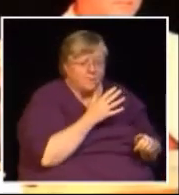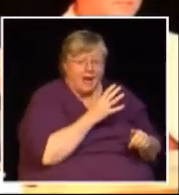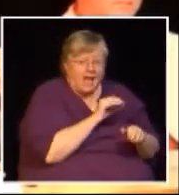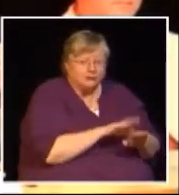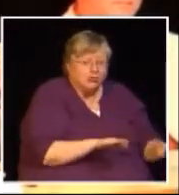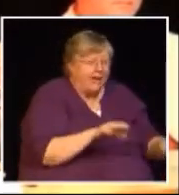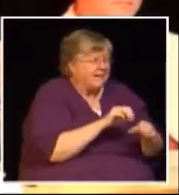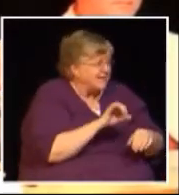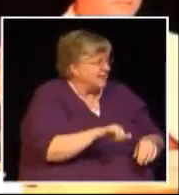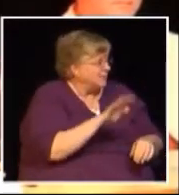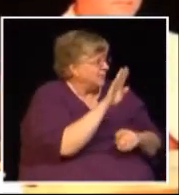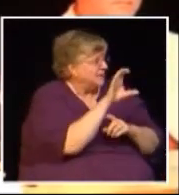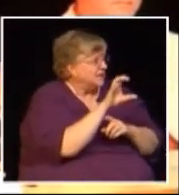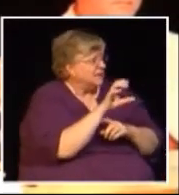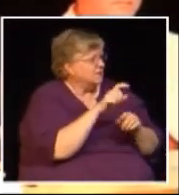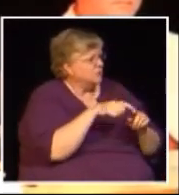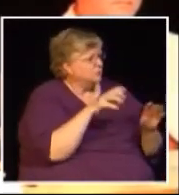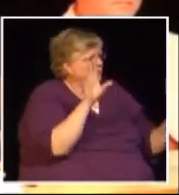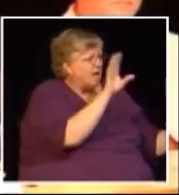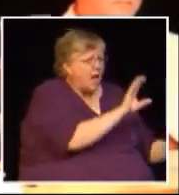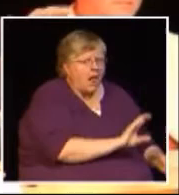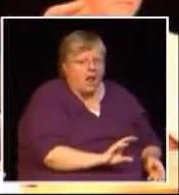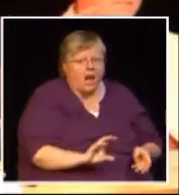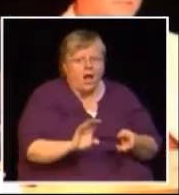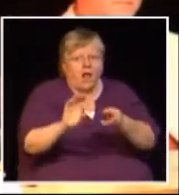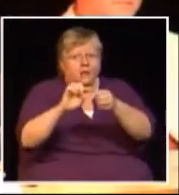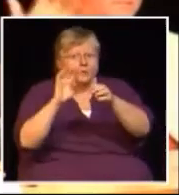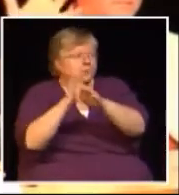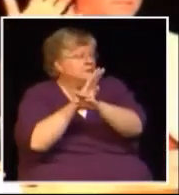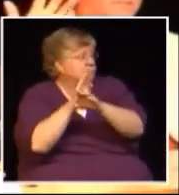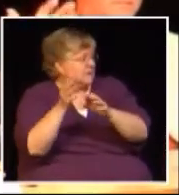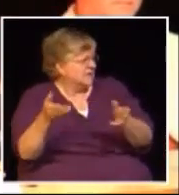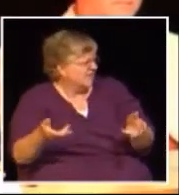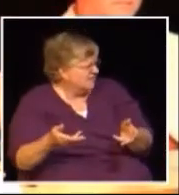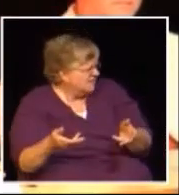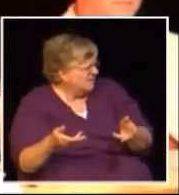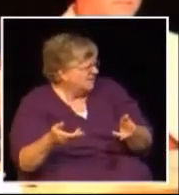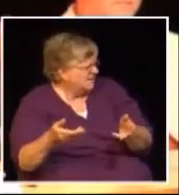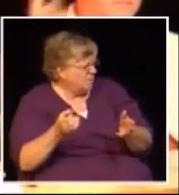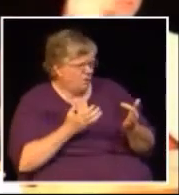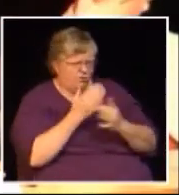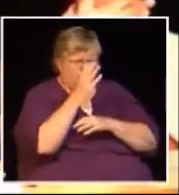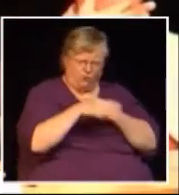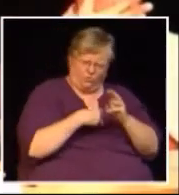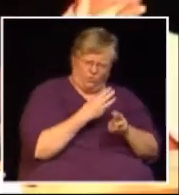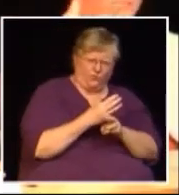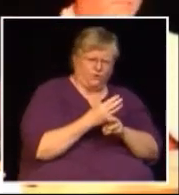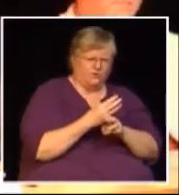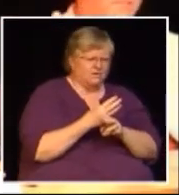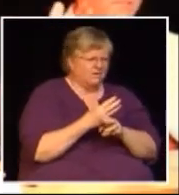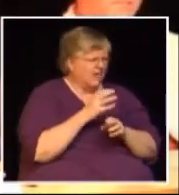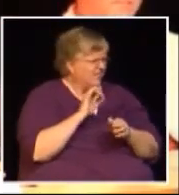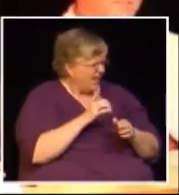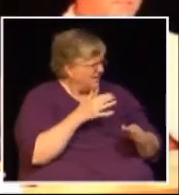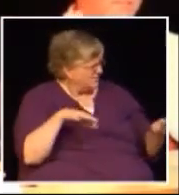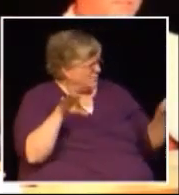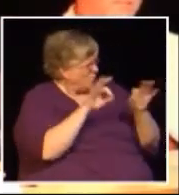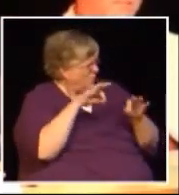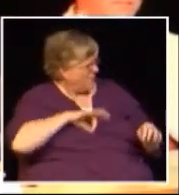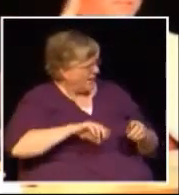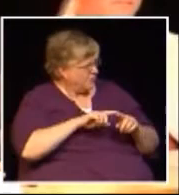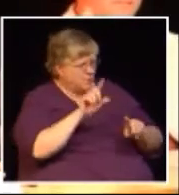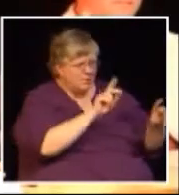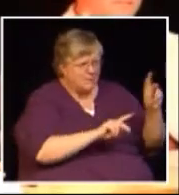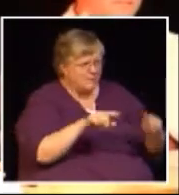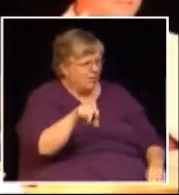woman and child in this province to transfer it to business or otherwise here or throughout the world how can that